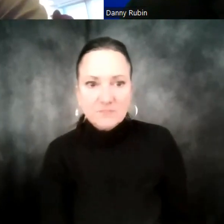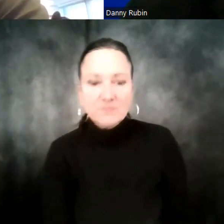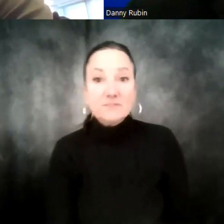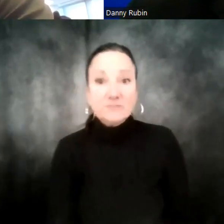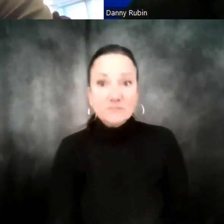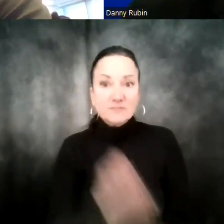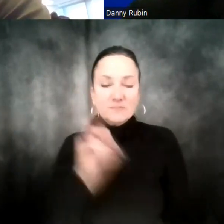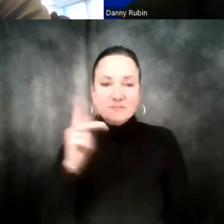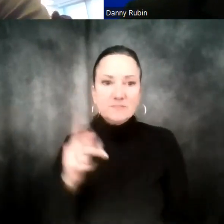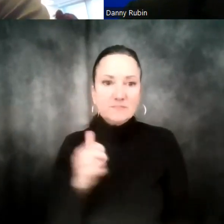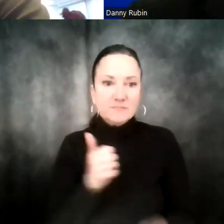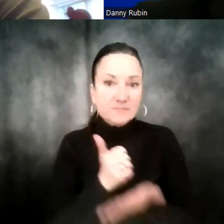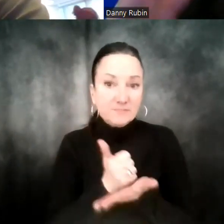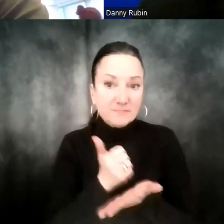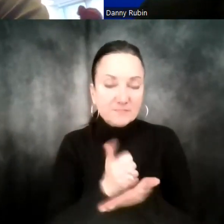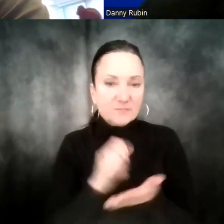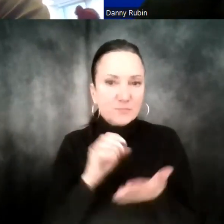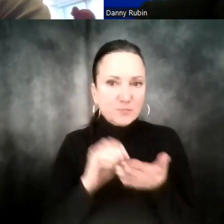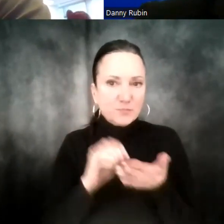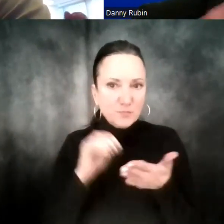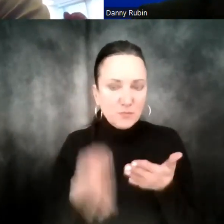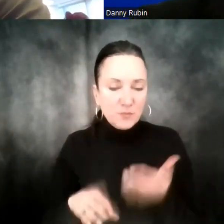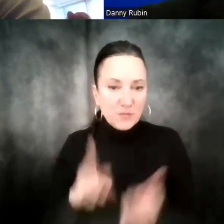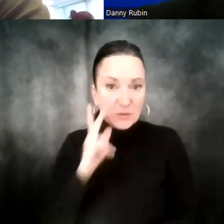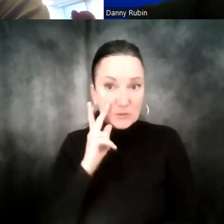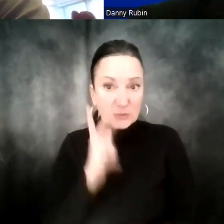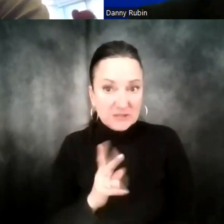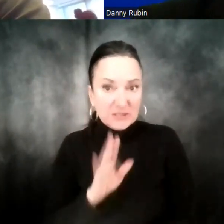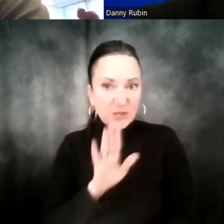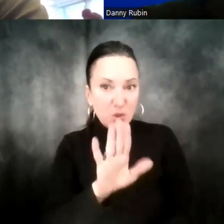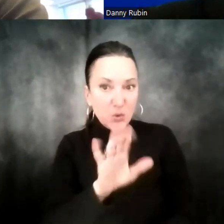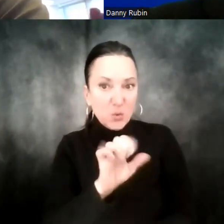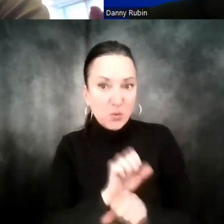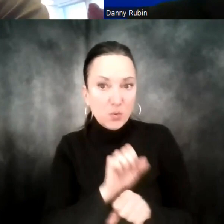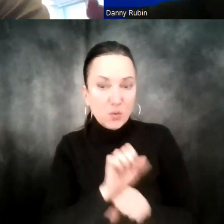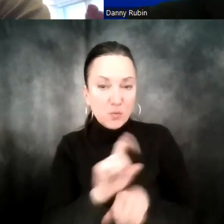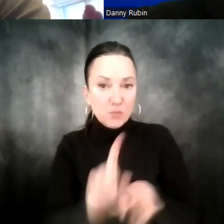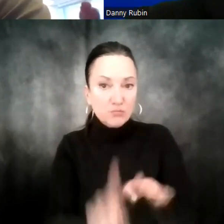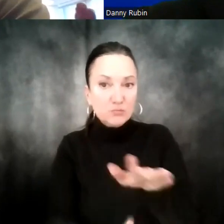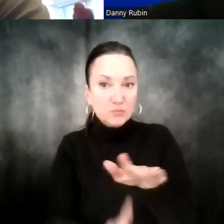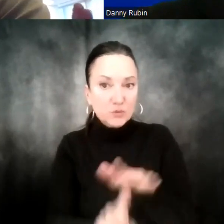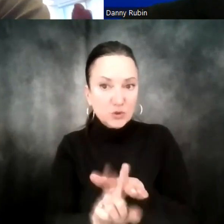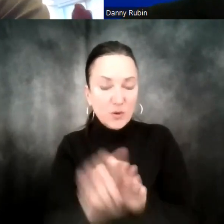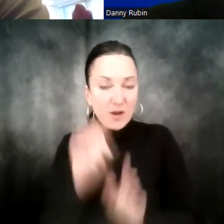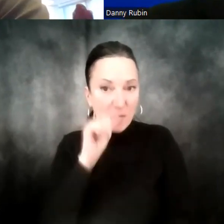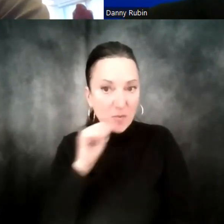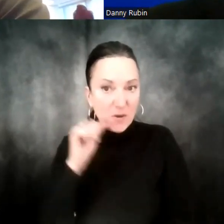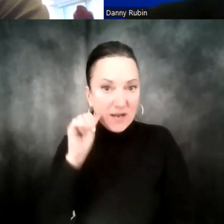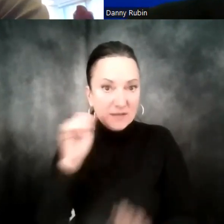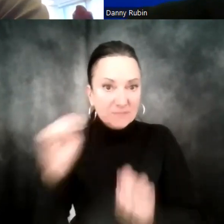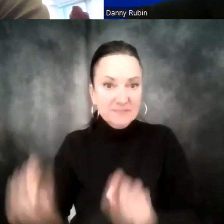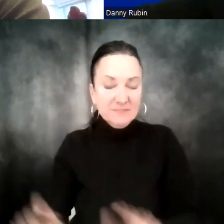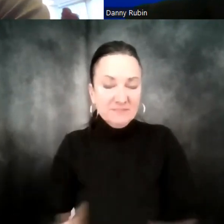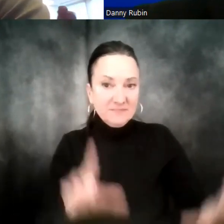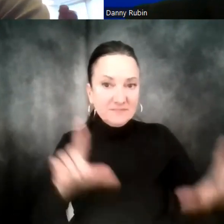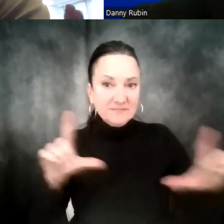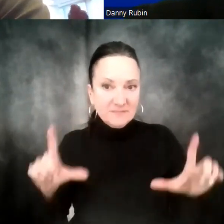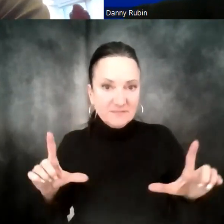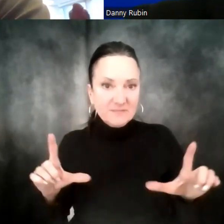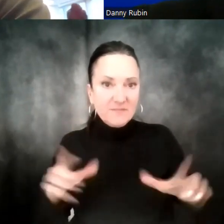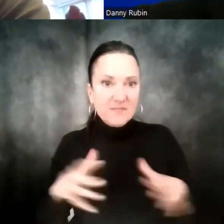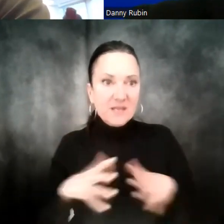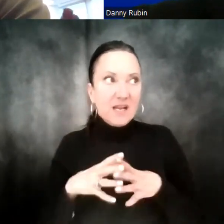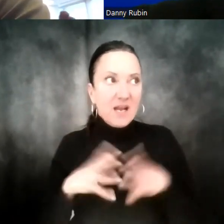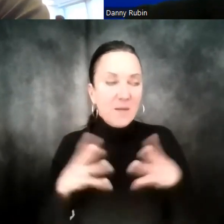the students to see exactly where your work is showing up and how much of a conversation